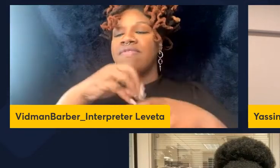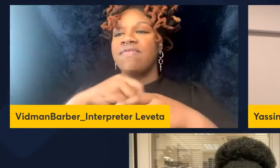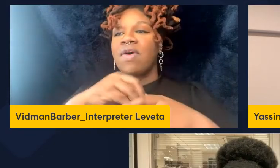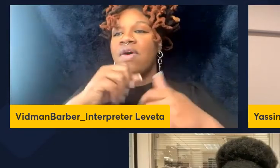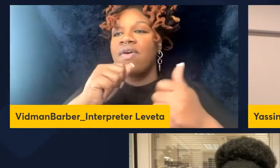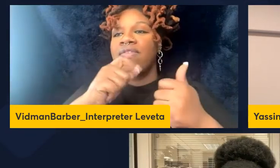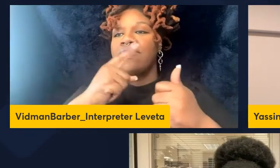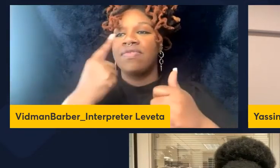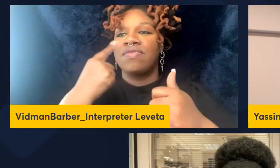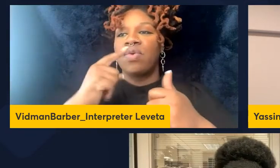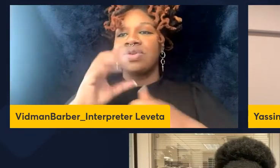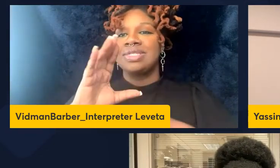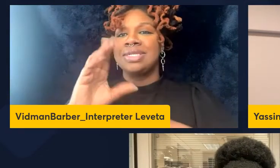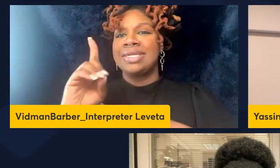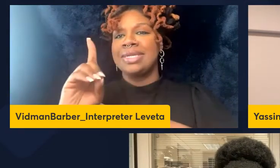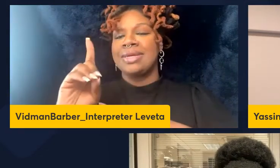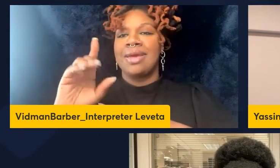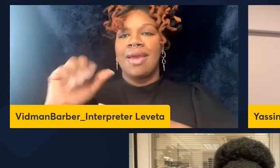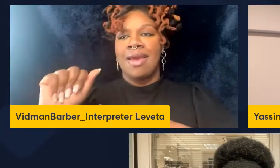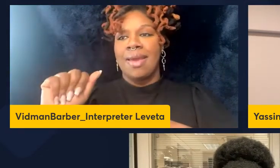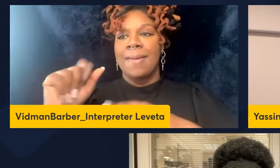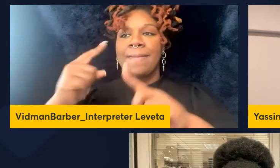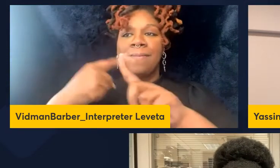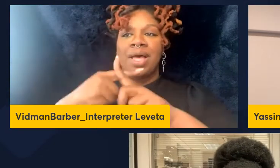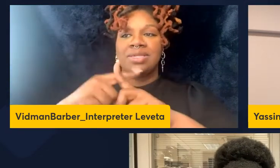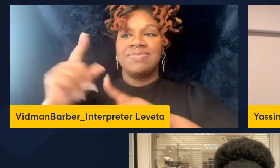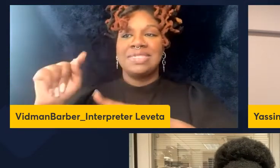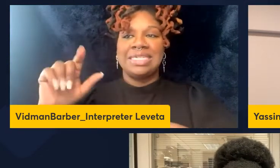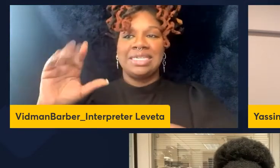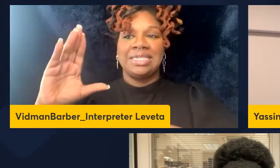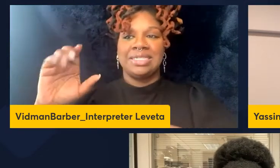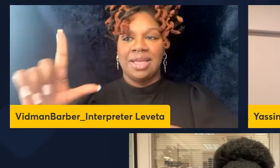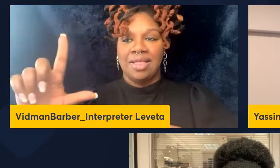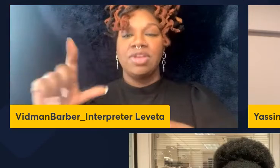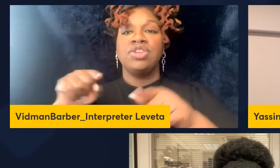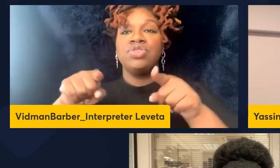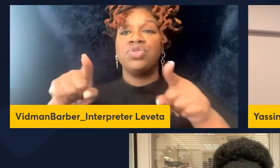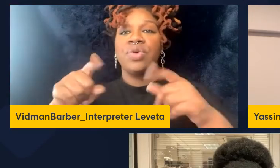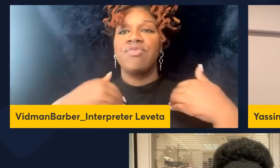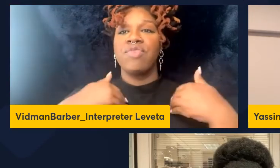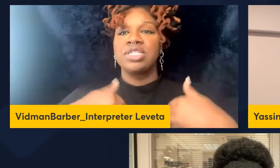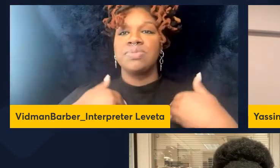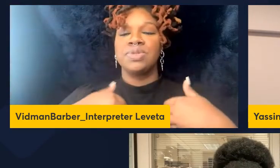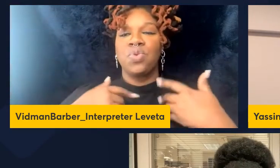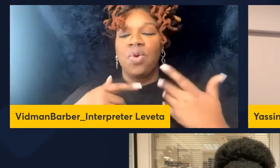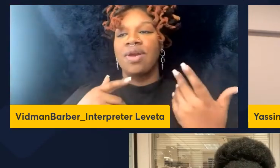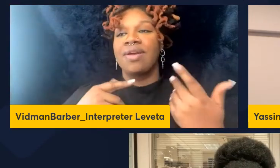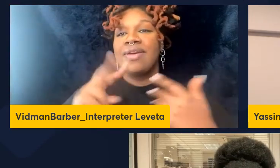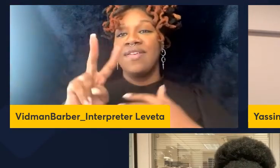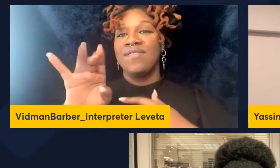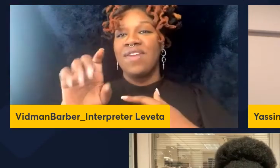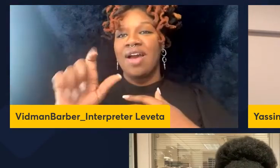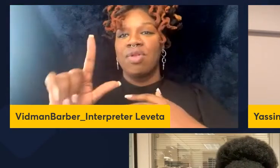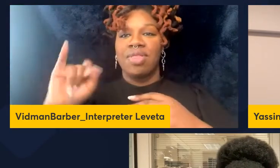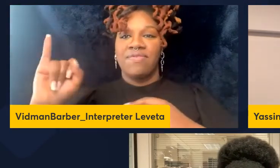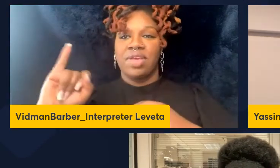specifically CDA positive T cells during respiratory viral infections. So welcome Dr. Nakawisi.